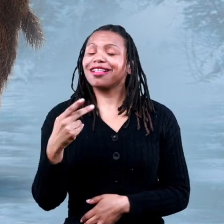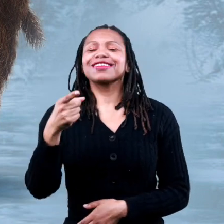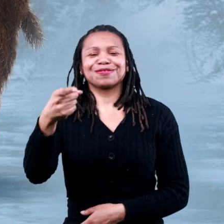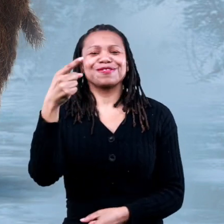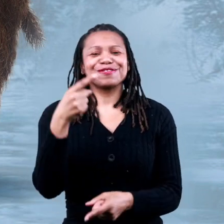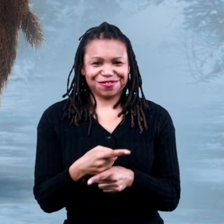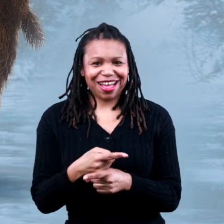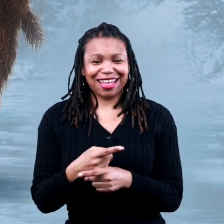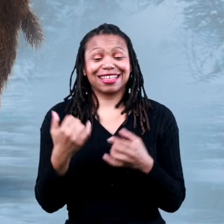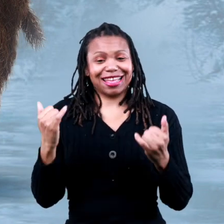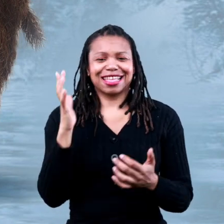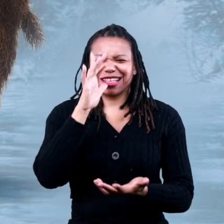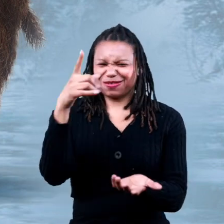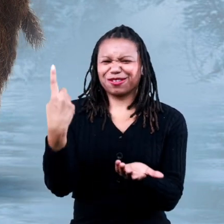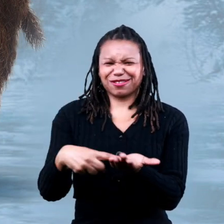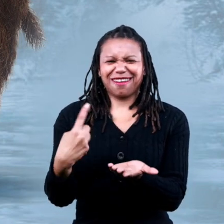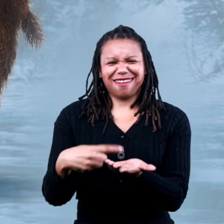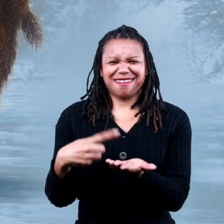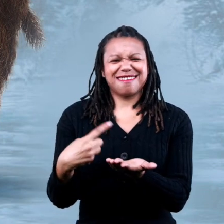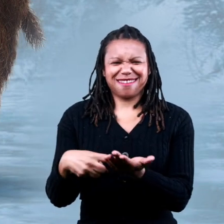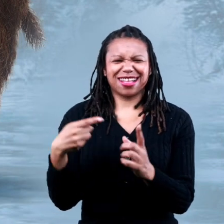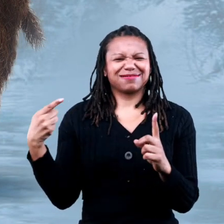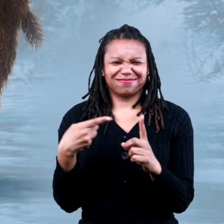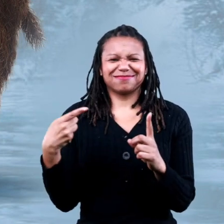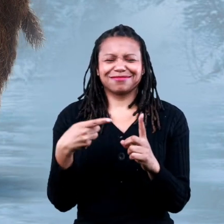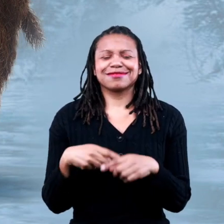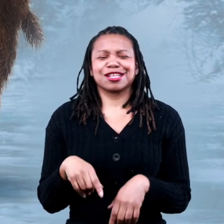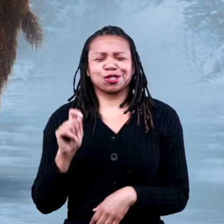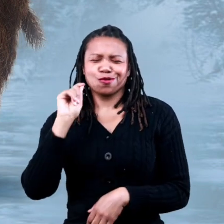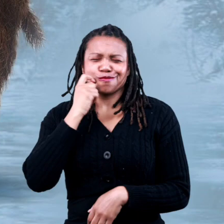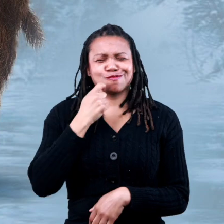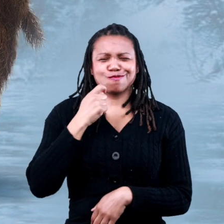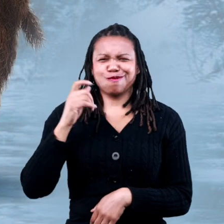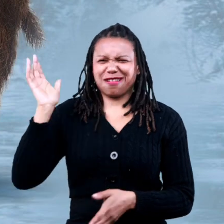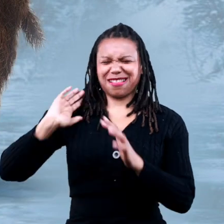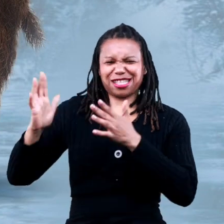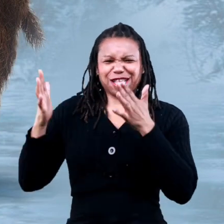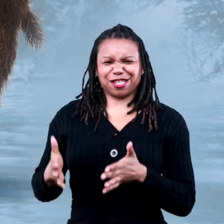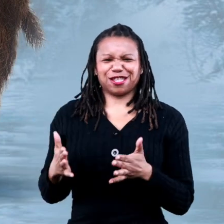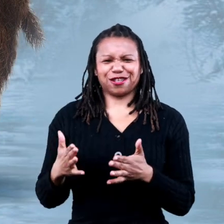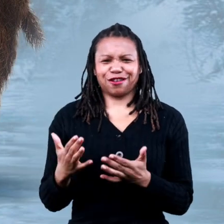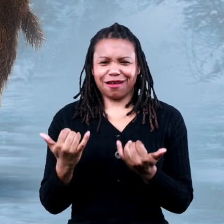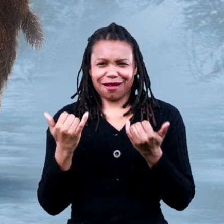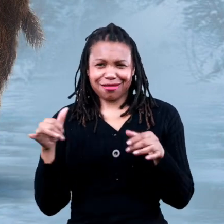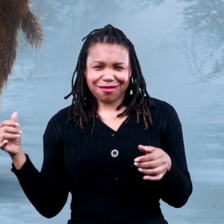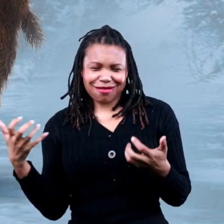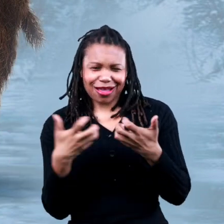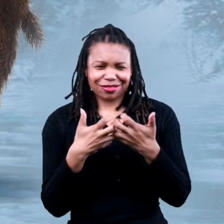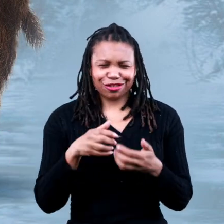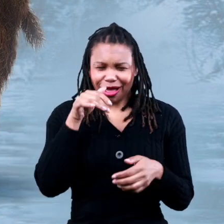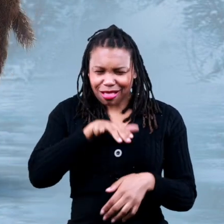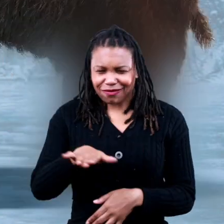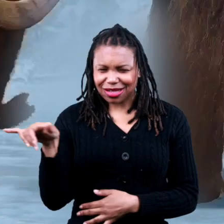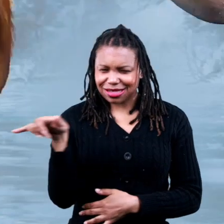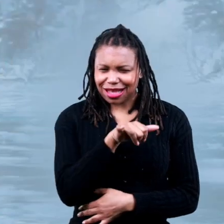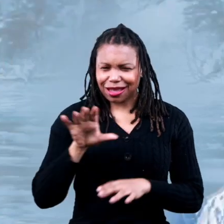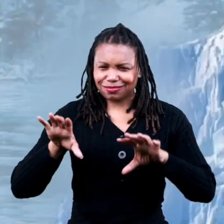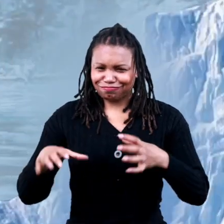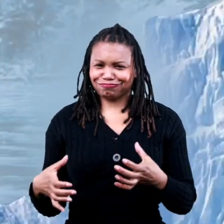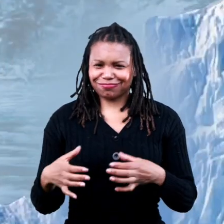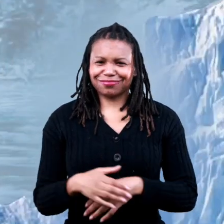you're right and today we are going to talk all about this cool ancestor of modern-day elephants